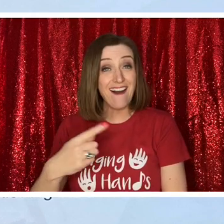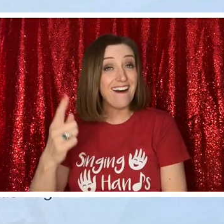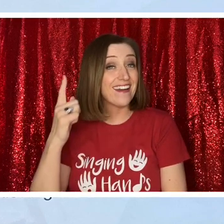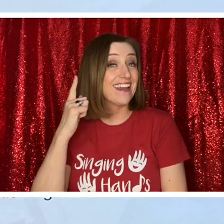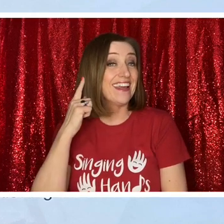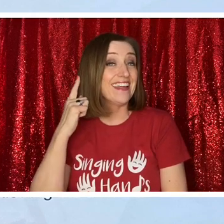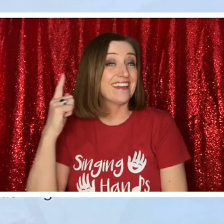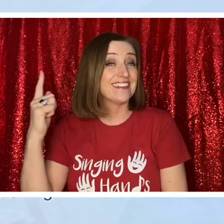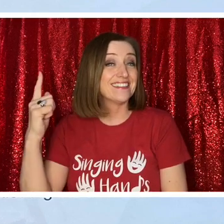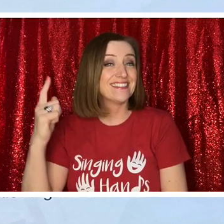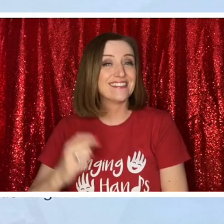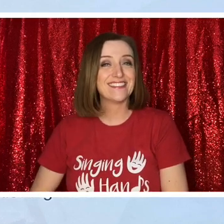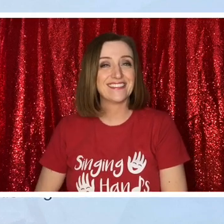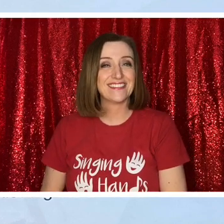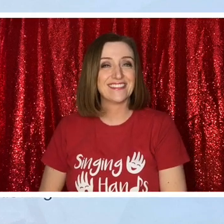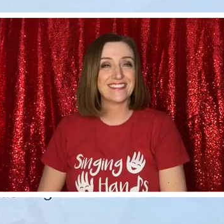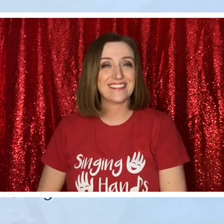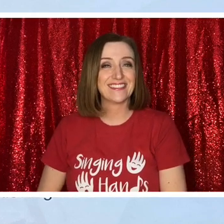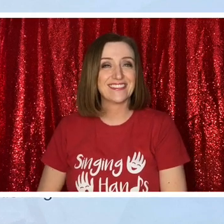I hear.